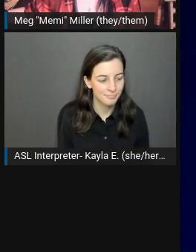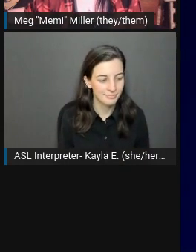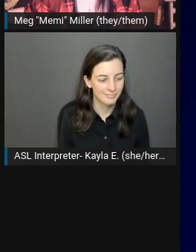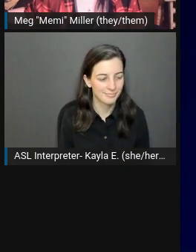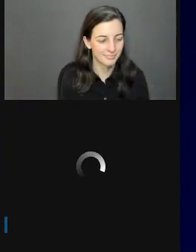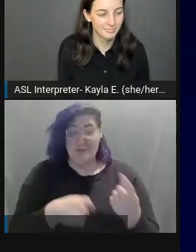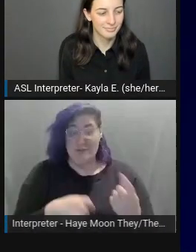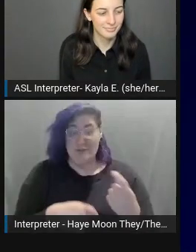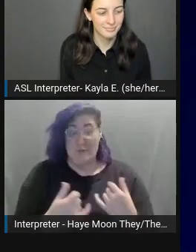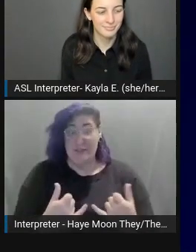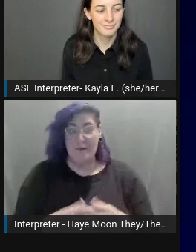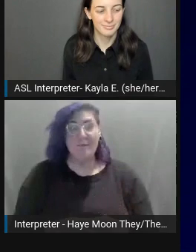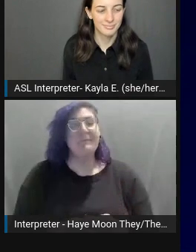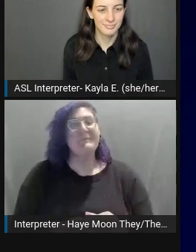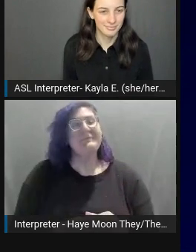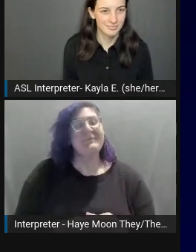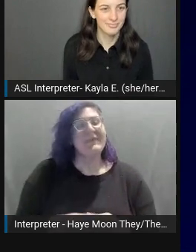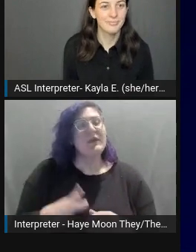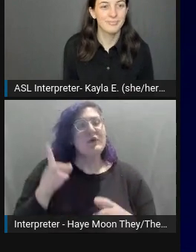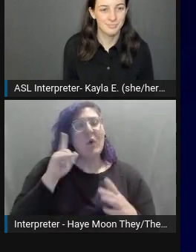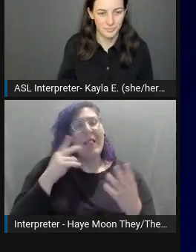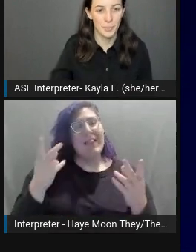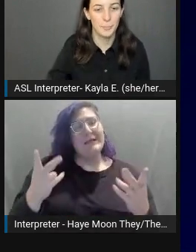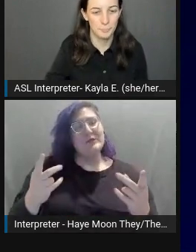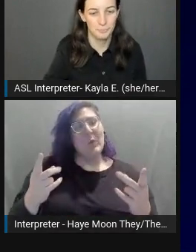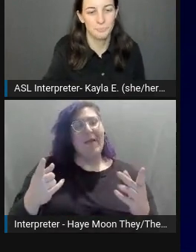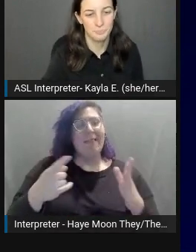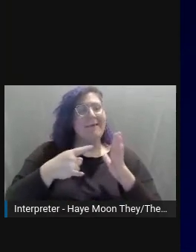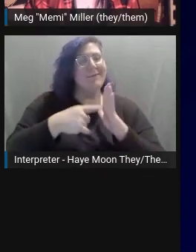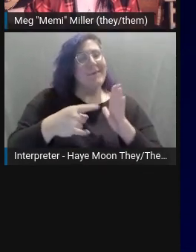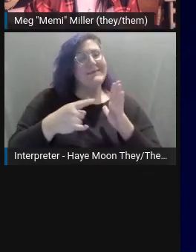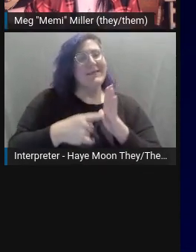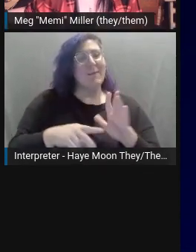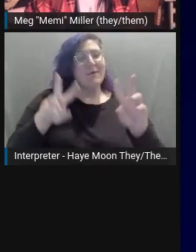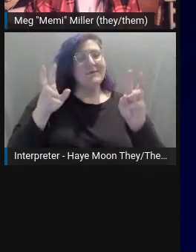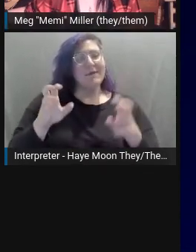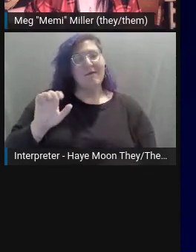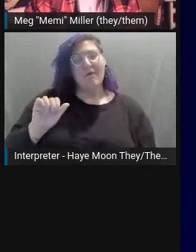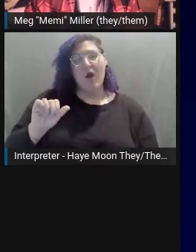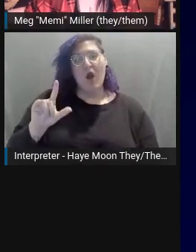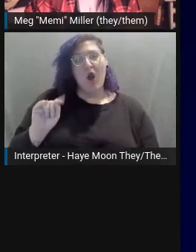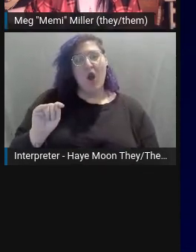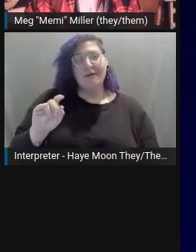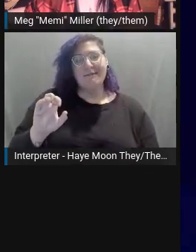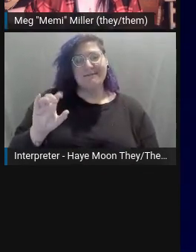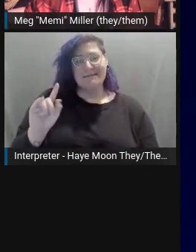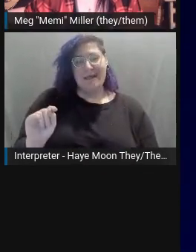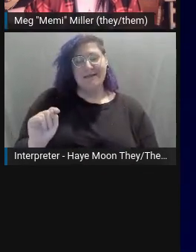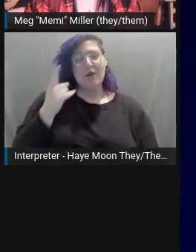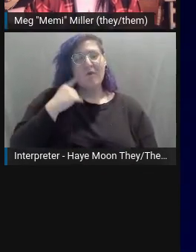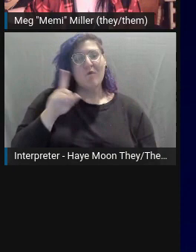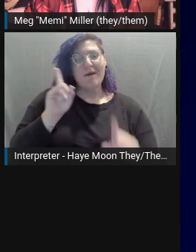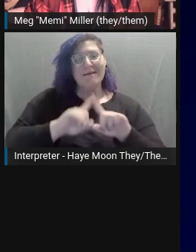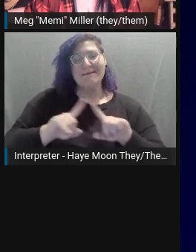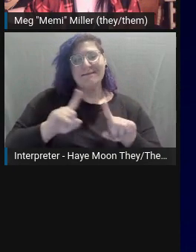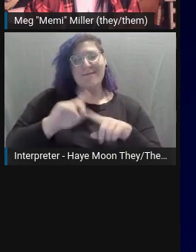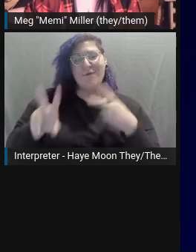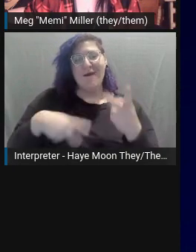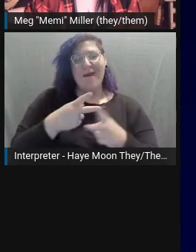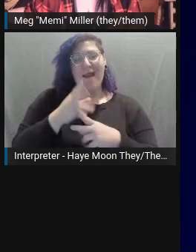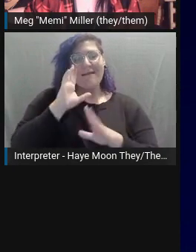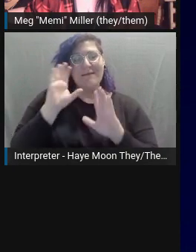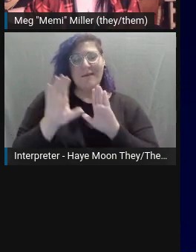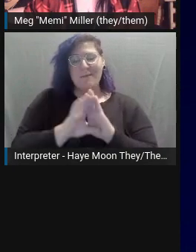So let's quickly go through some examples of alt text on different kinds of images. Given the